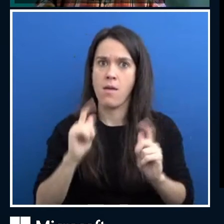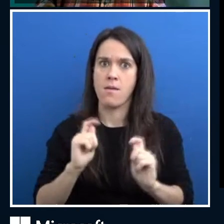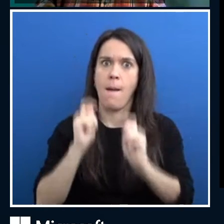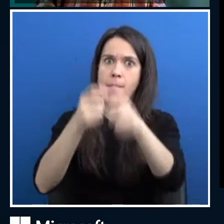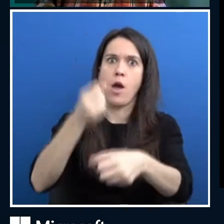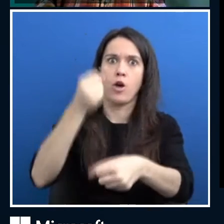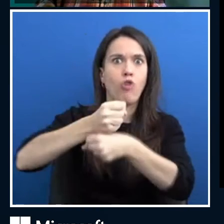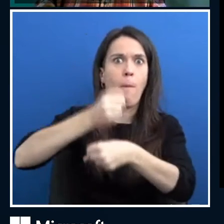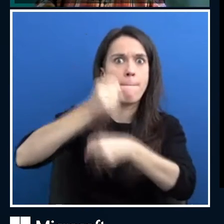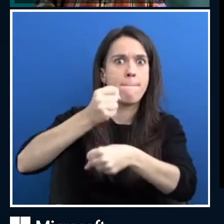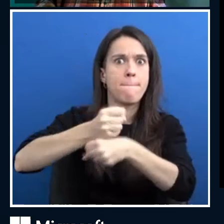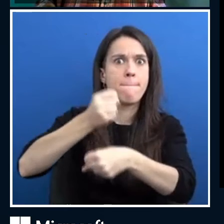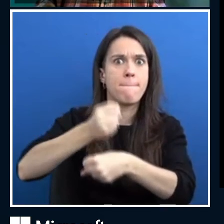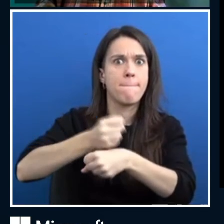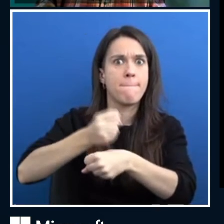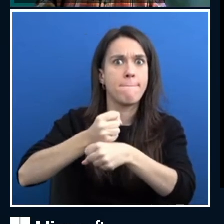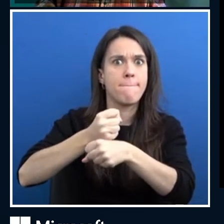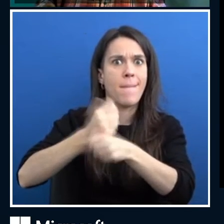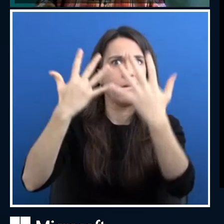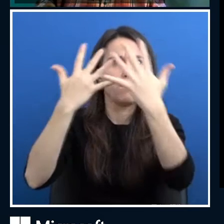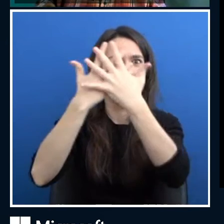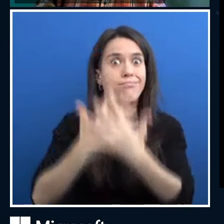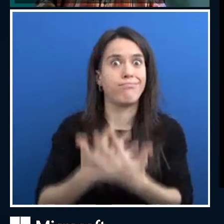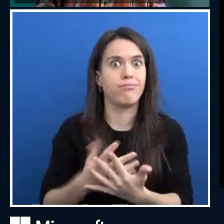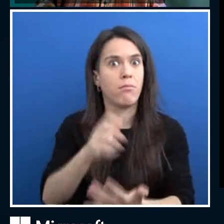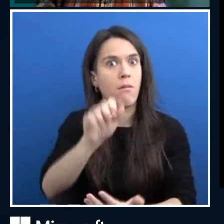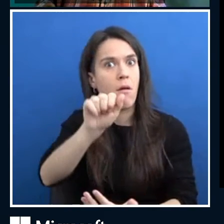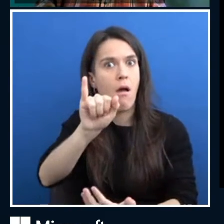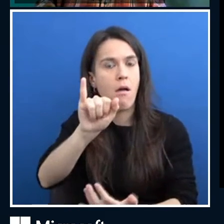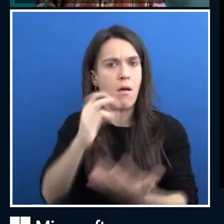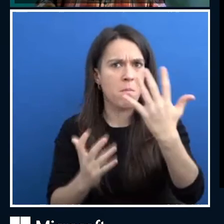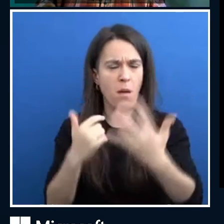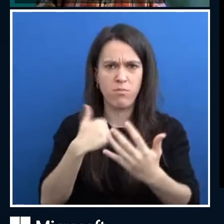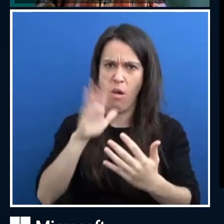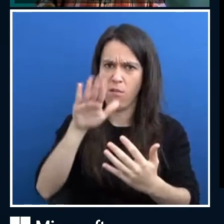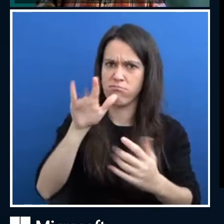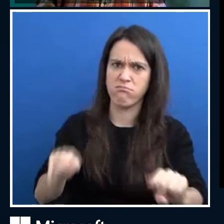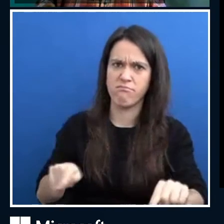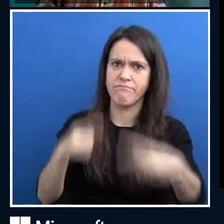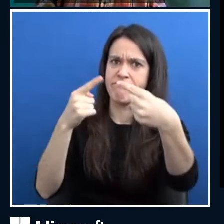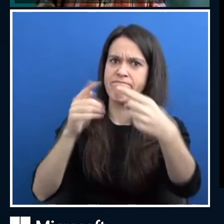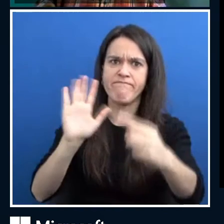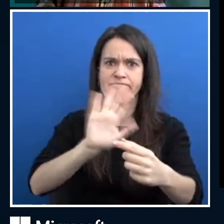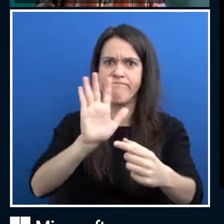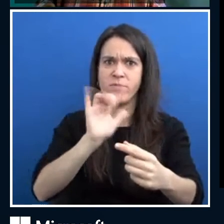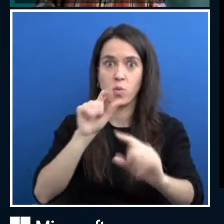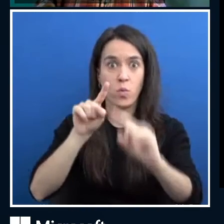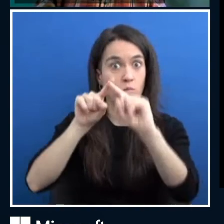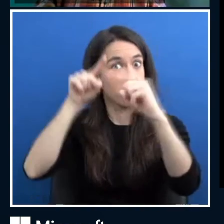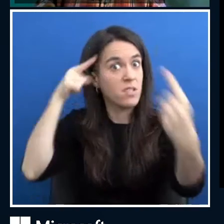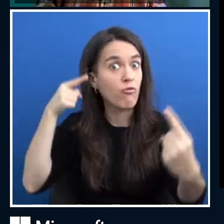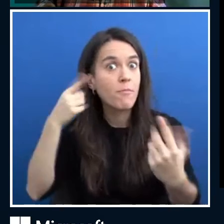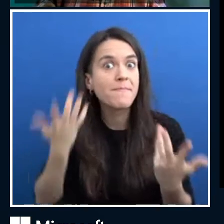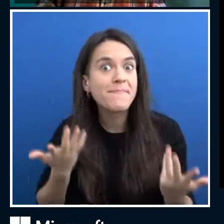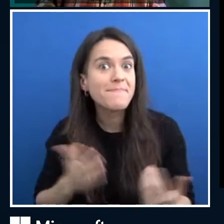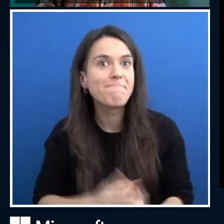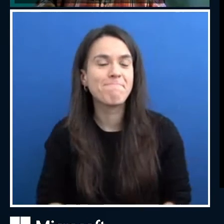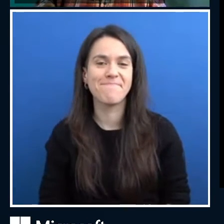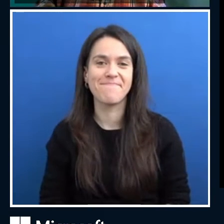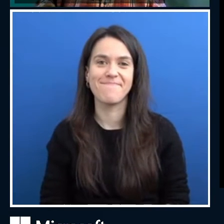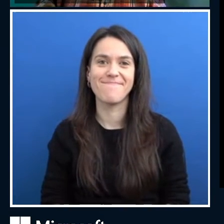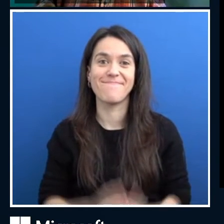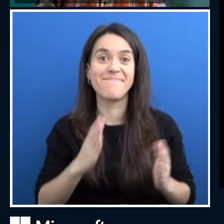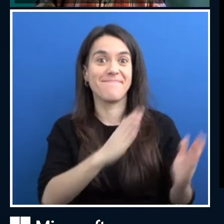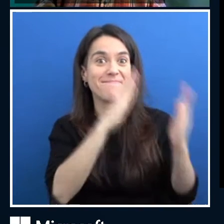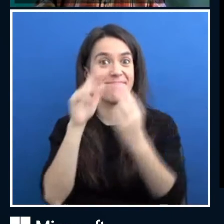you know, is there an opportunity to challenge and ask more about why that result happened? Moving on to transparency, is it clear